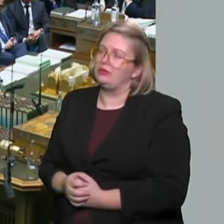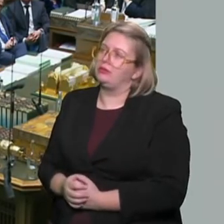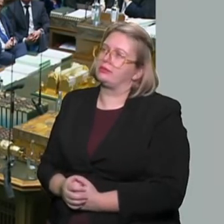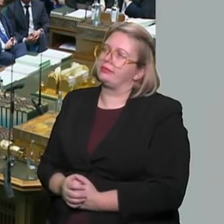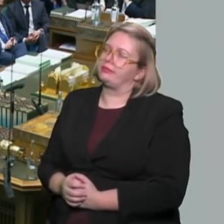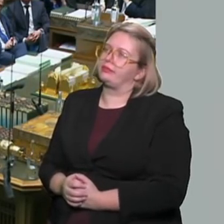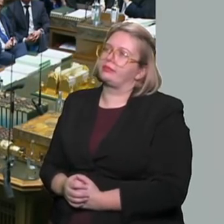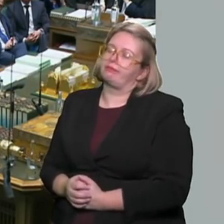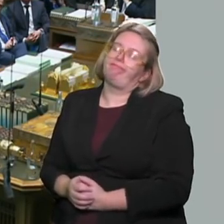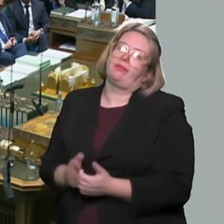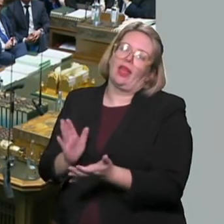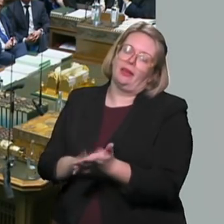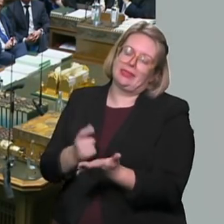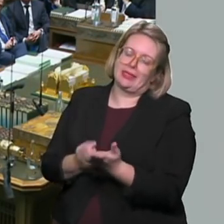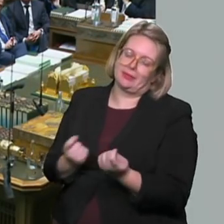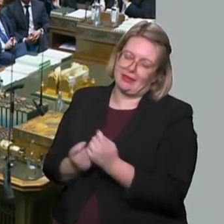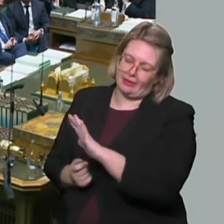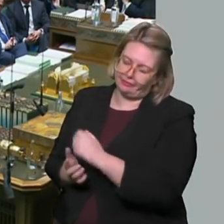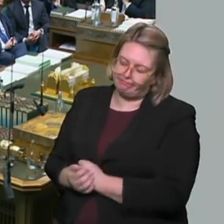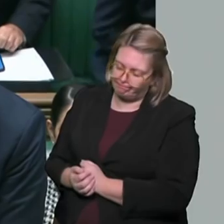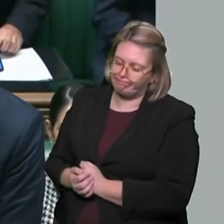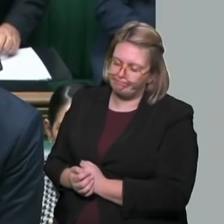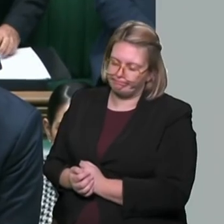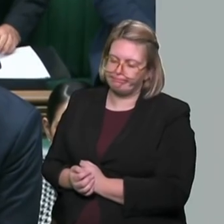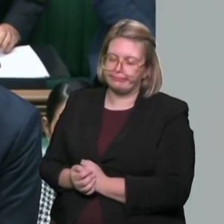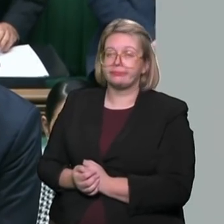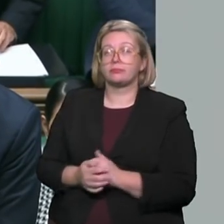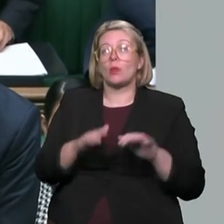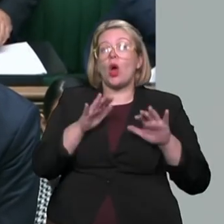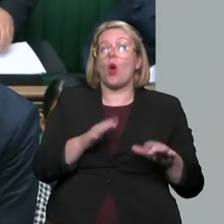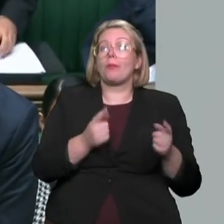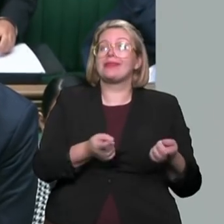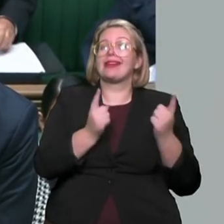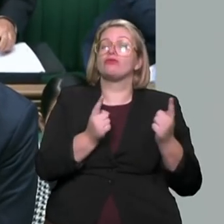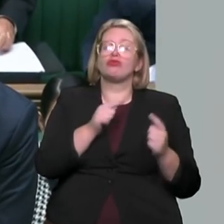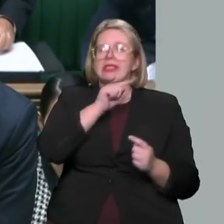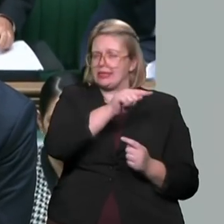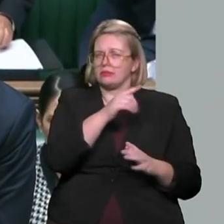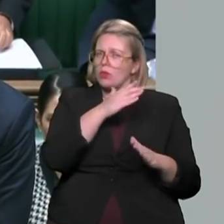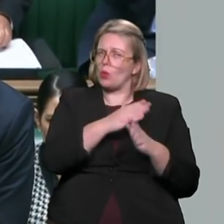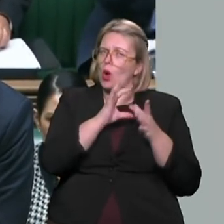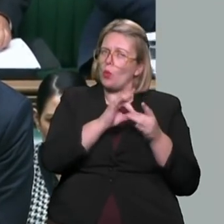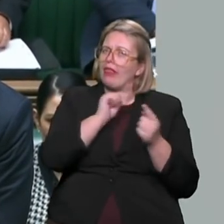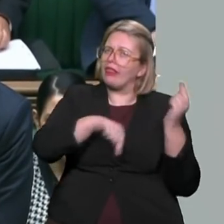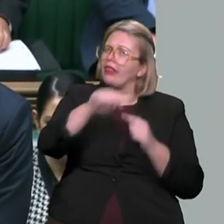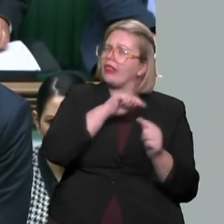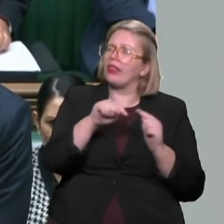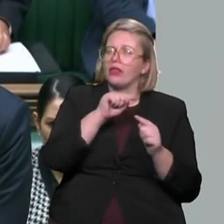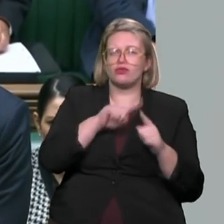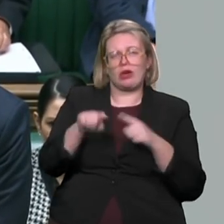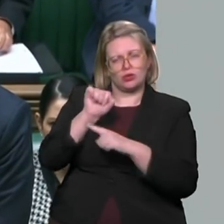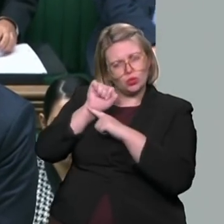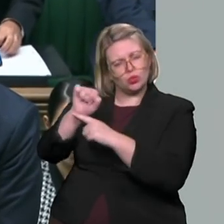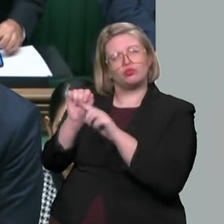The Government, my right hon. Friend the Home Secretary, works with all parties to tackle violent extremism, and the UK has one of the strongest